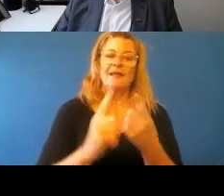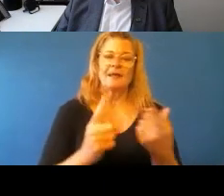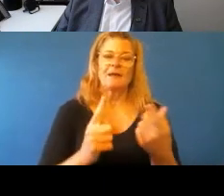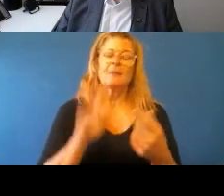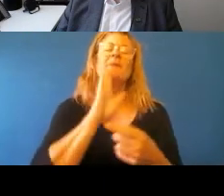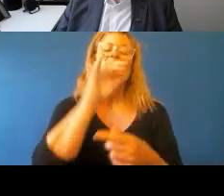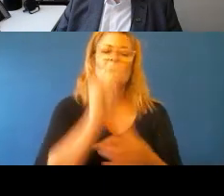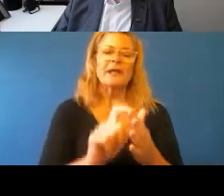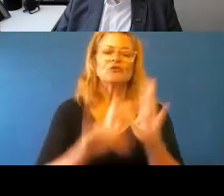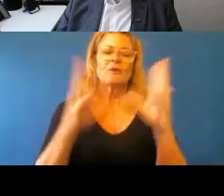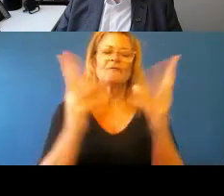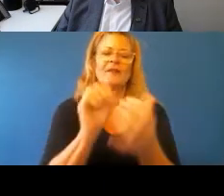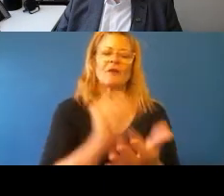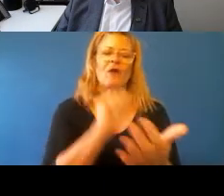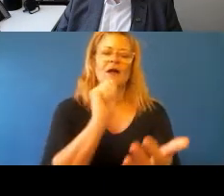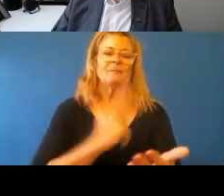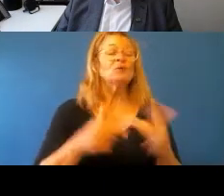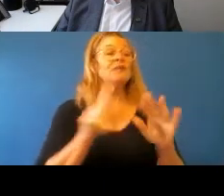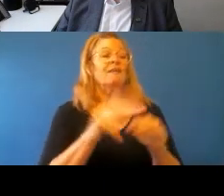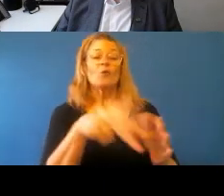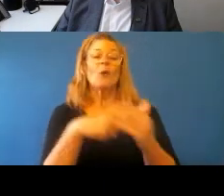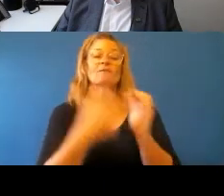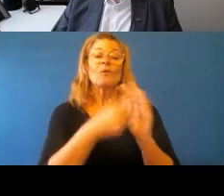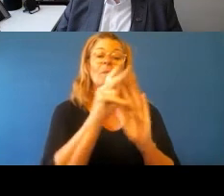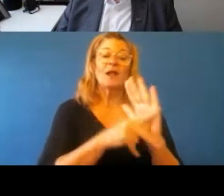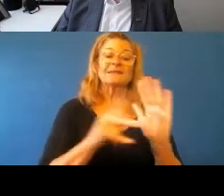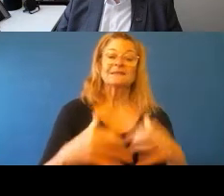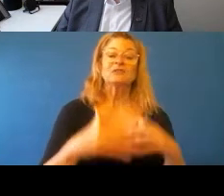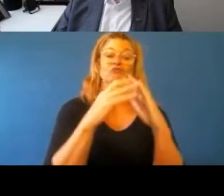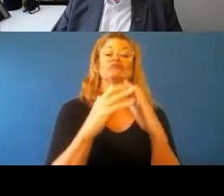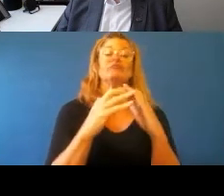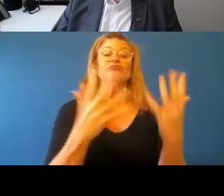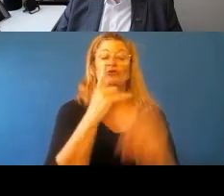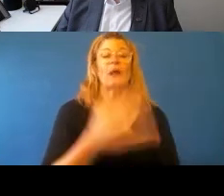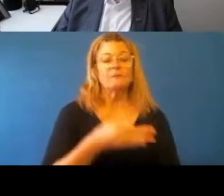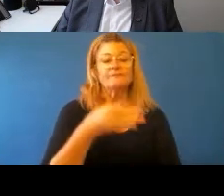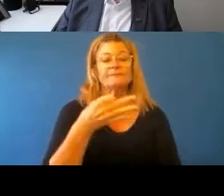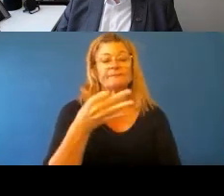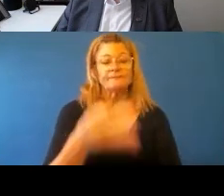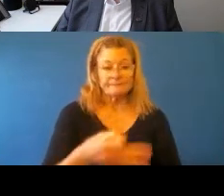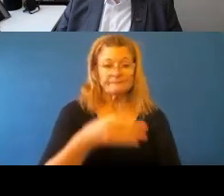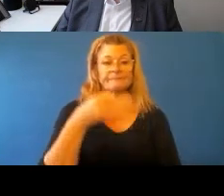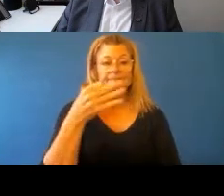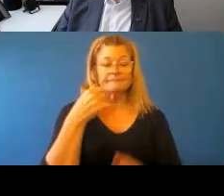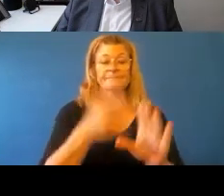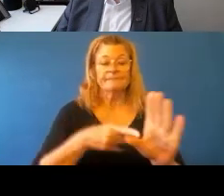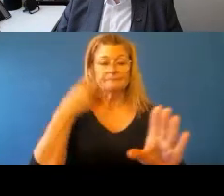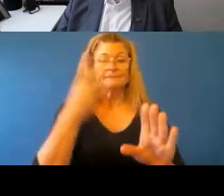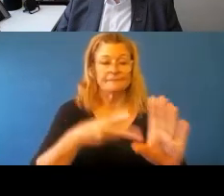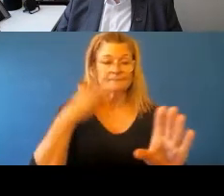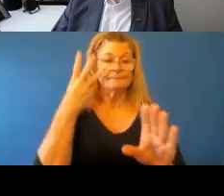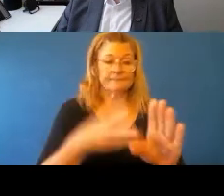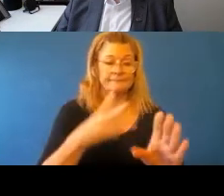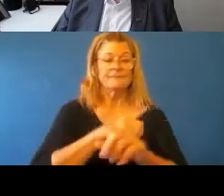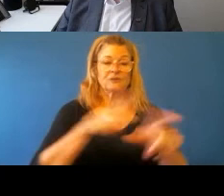wait for the policy setting and everything when there isn't any, you can wait for many, many years. So we started with that, what we call a walking